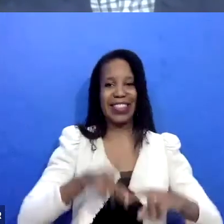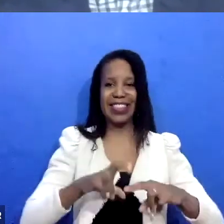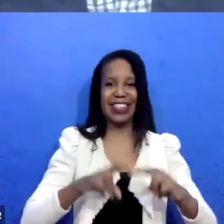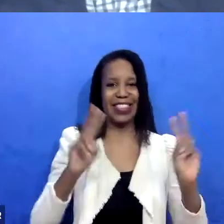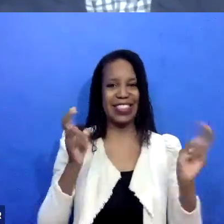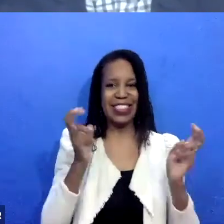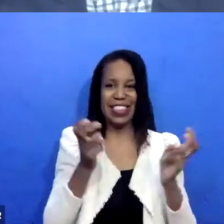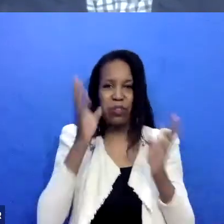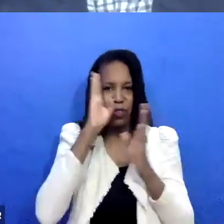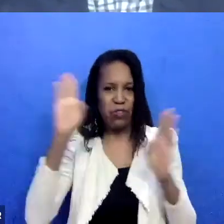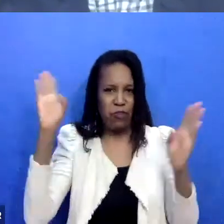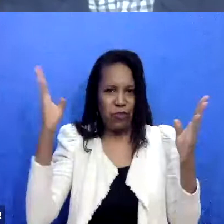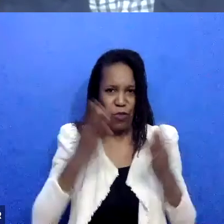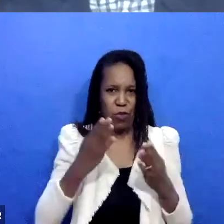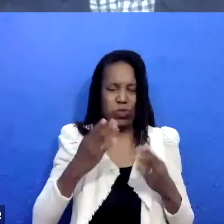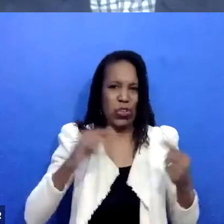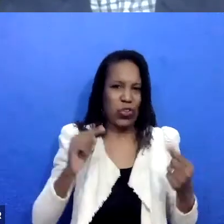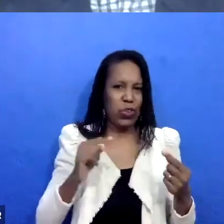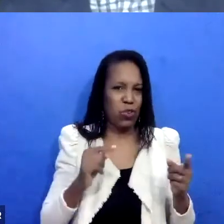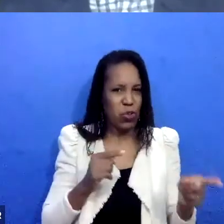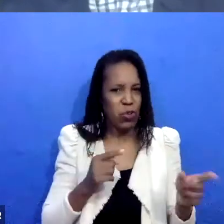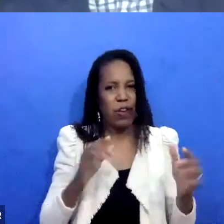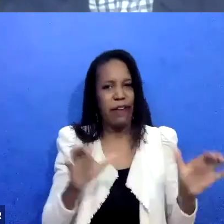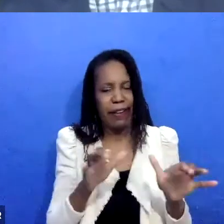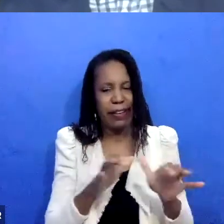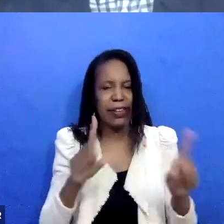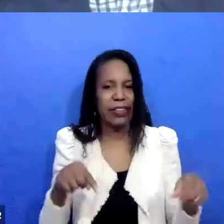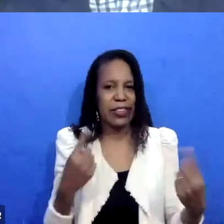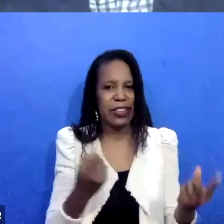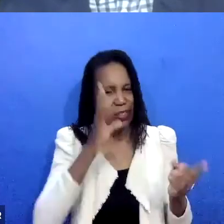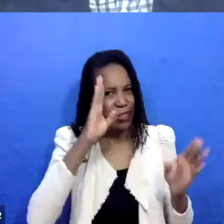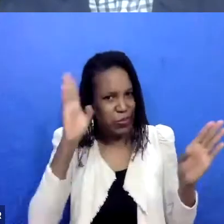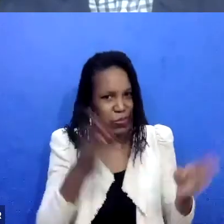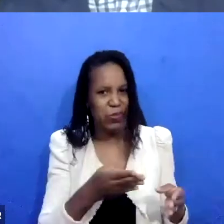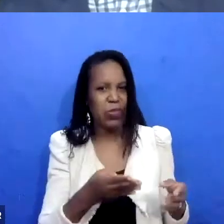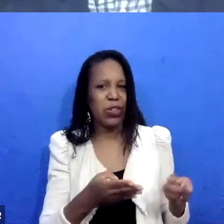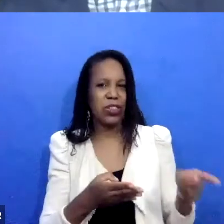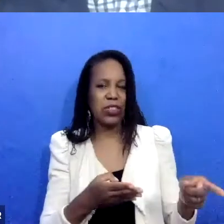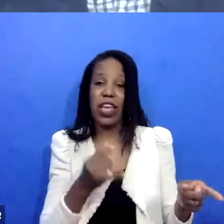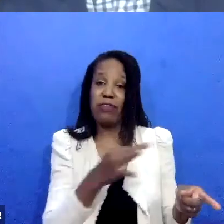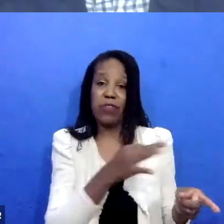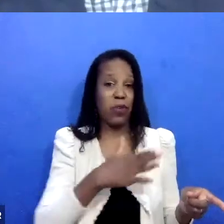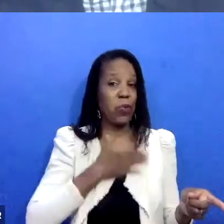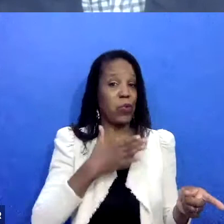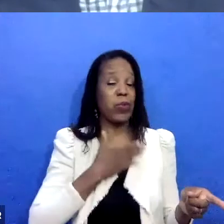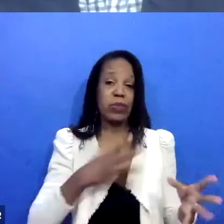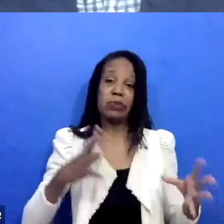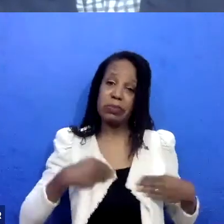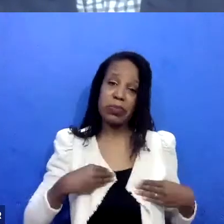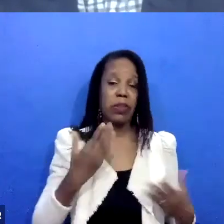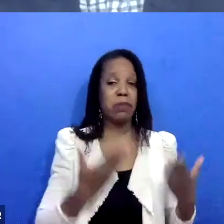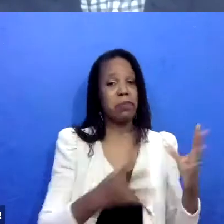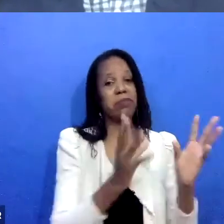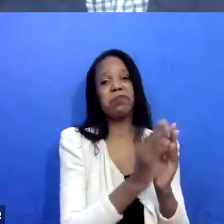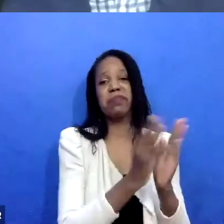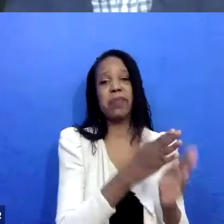circles that I'd like, I described the models and circles as survivors say, uh, I'm really, I like that talking piece. I like the, I like everybody taking a turn.